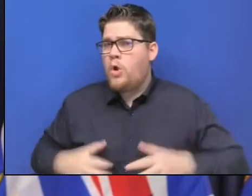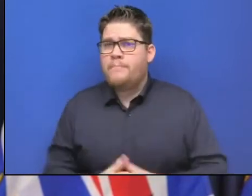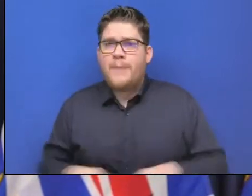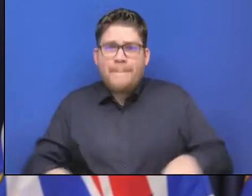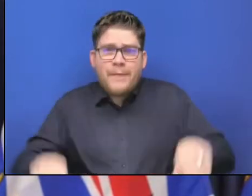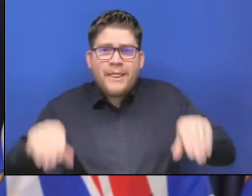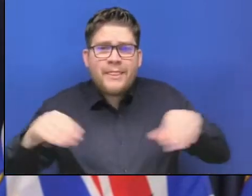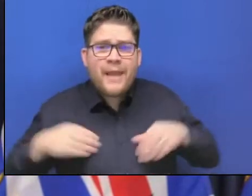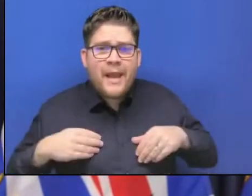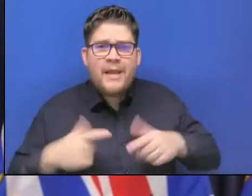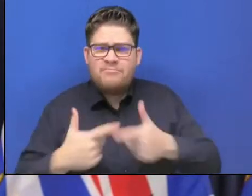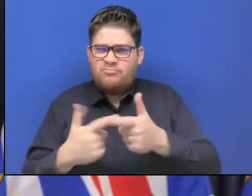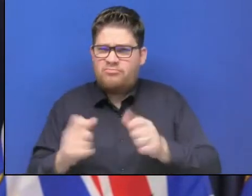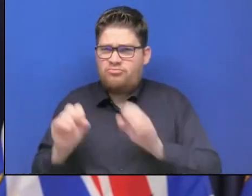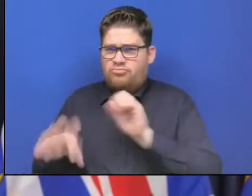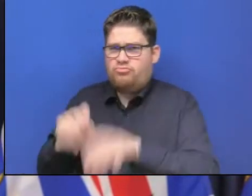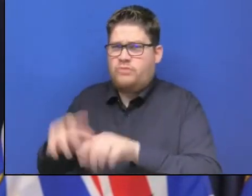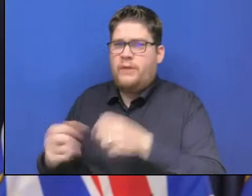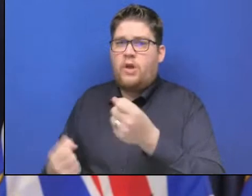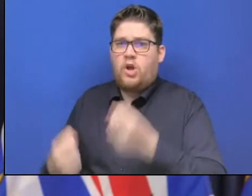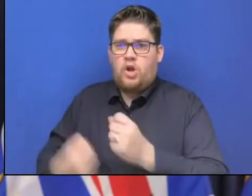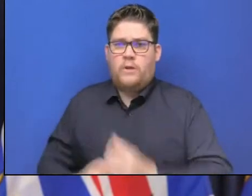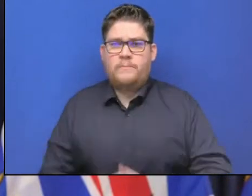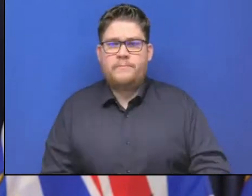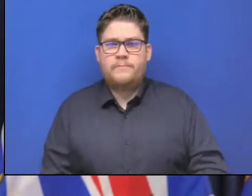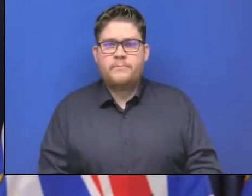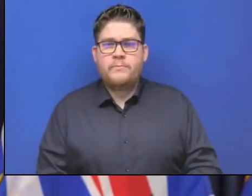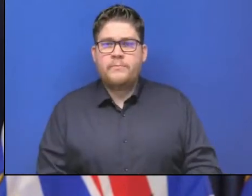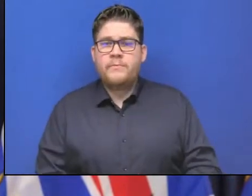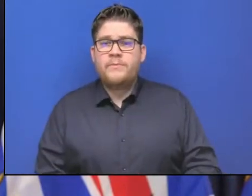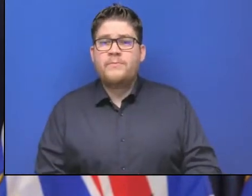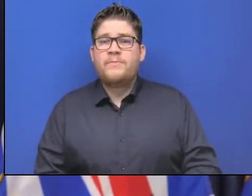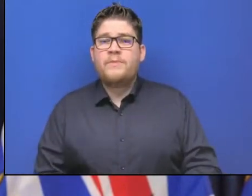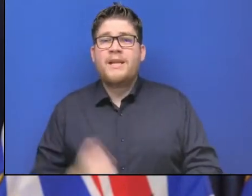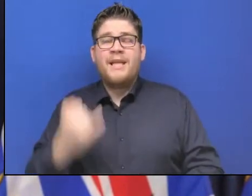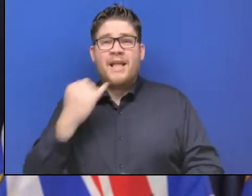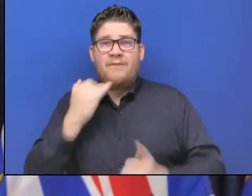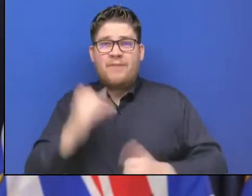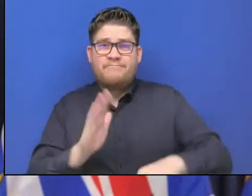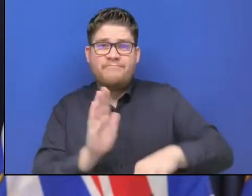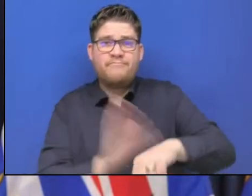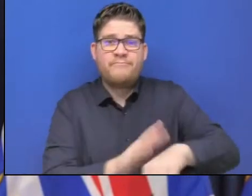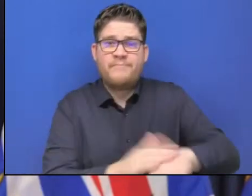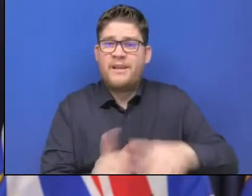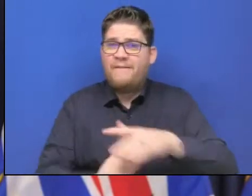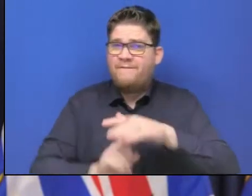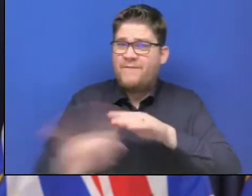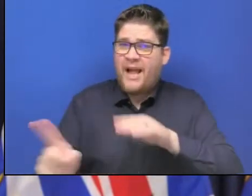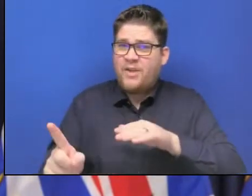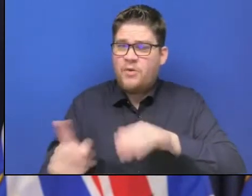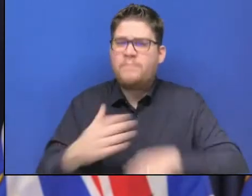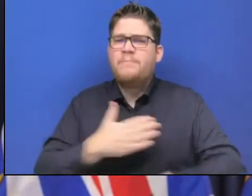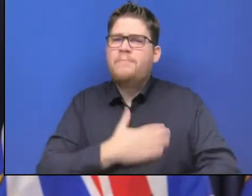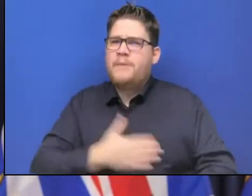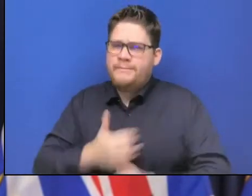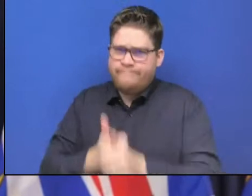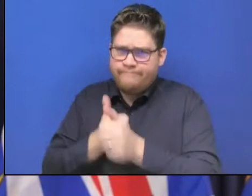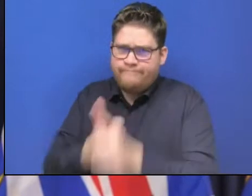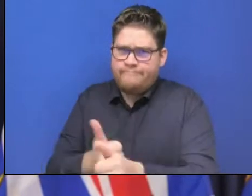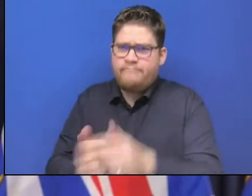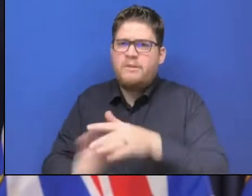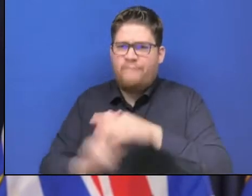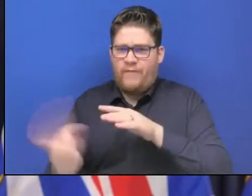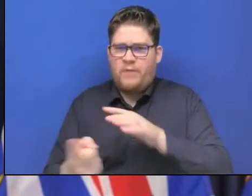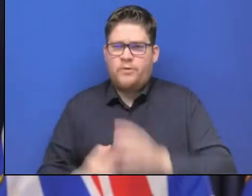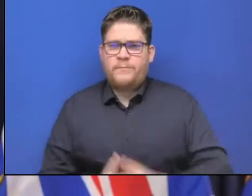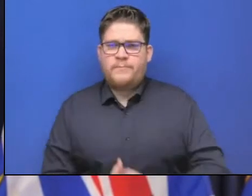I encourage everyone to take some time now to put together or refresh their emergency kits. Prepared BC has lots of